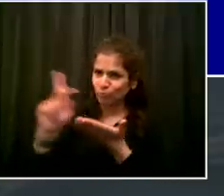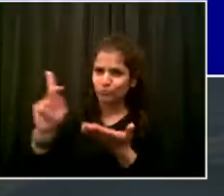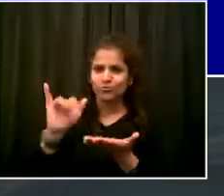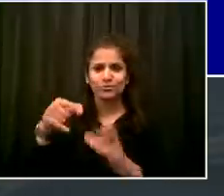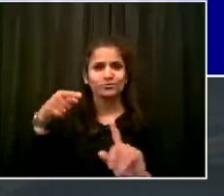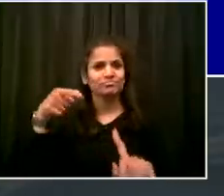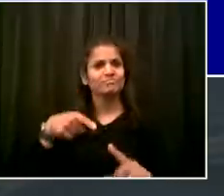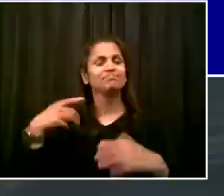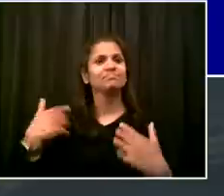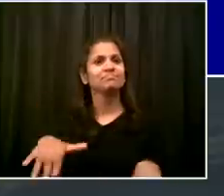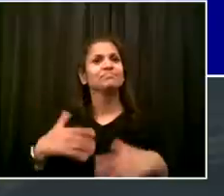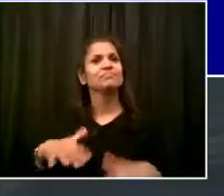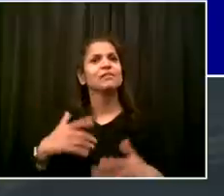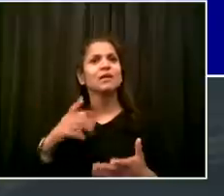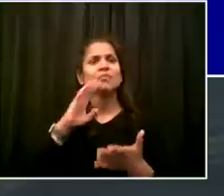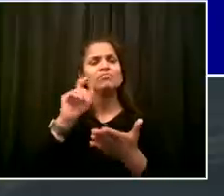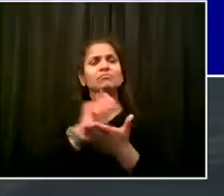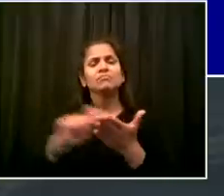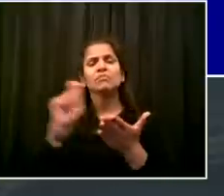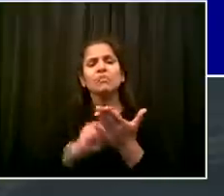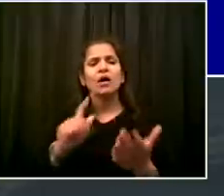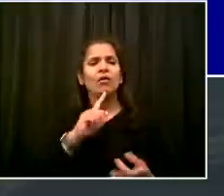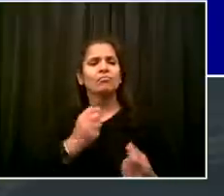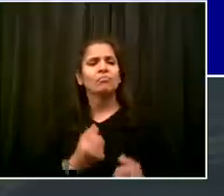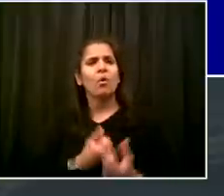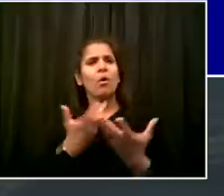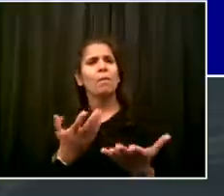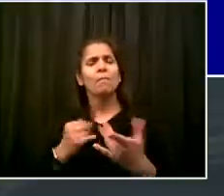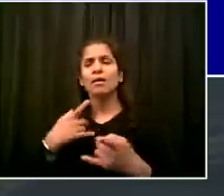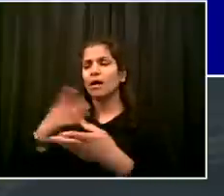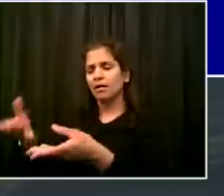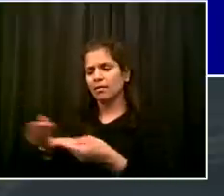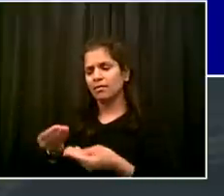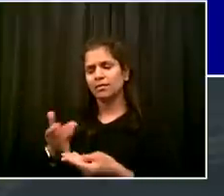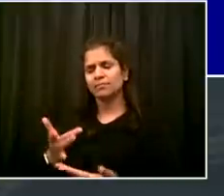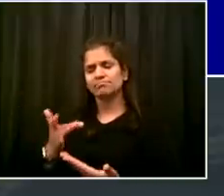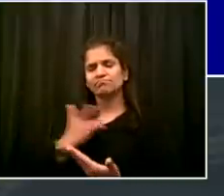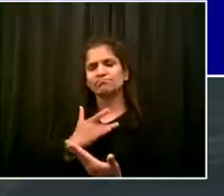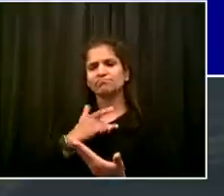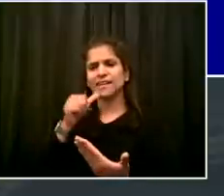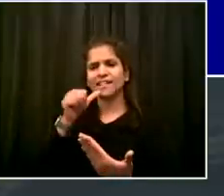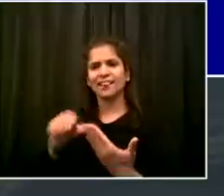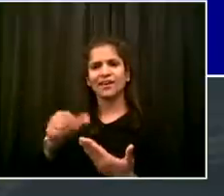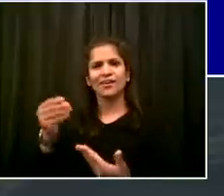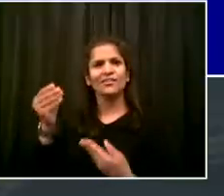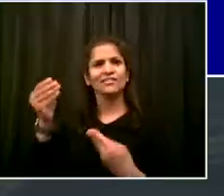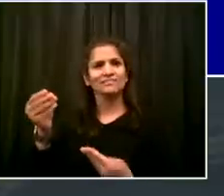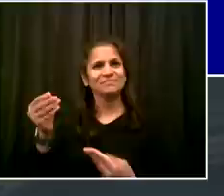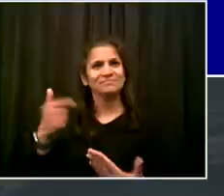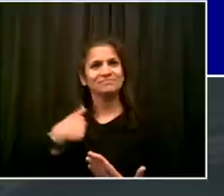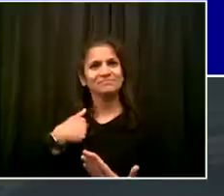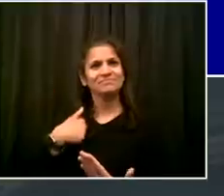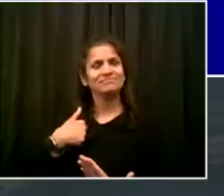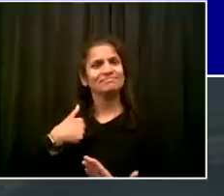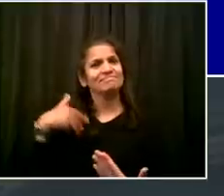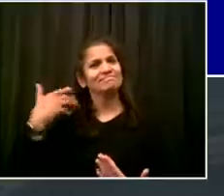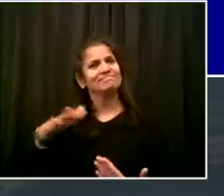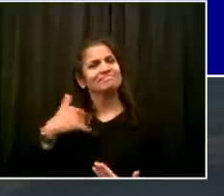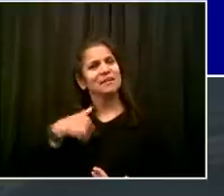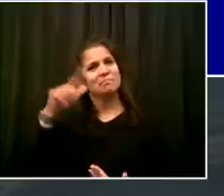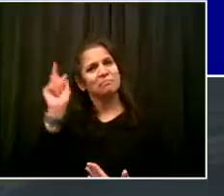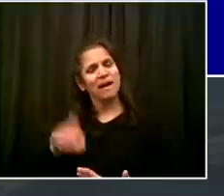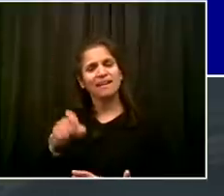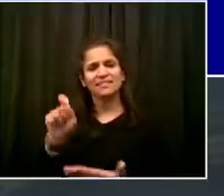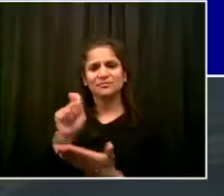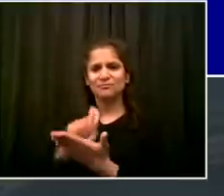its simple beauty. She says, had to write you about your food,